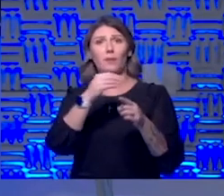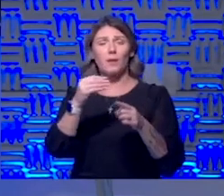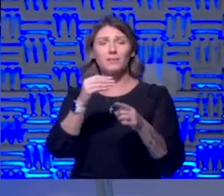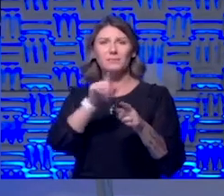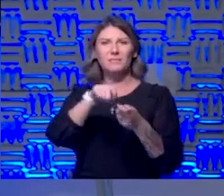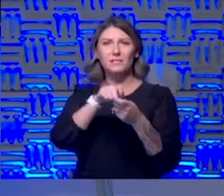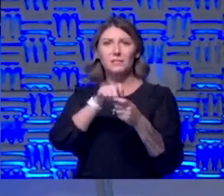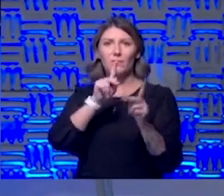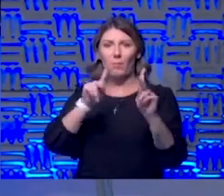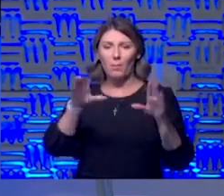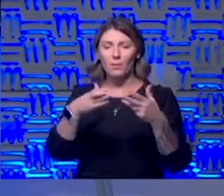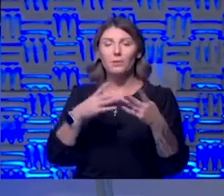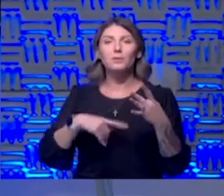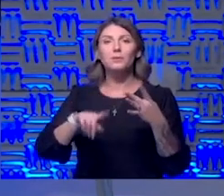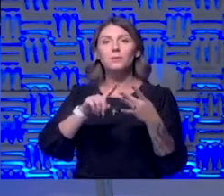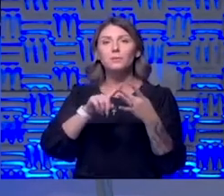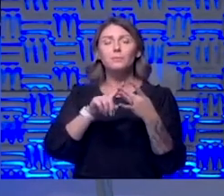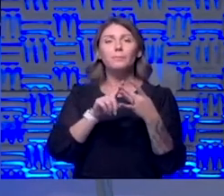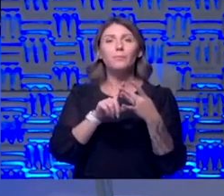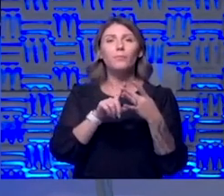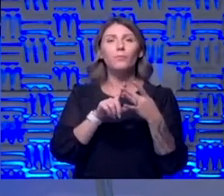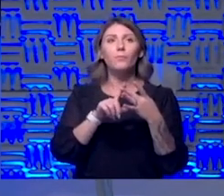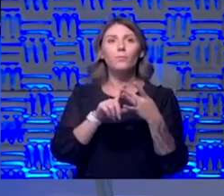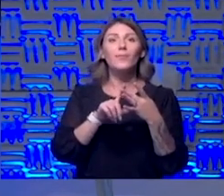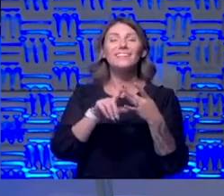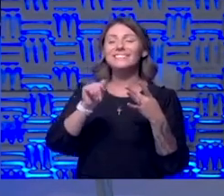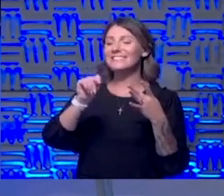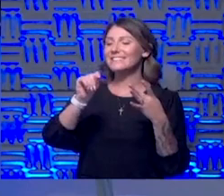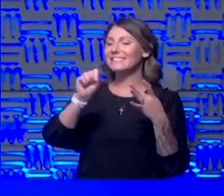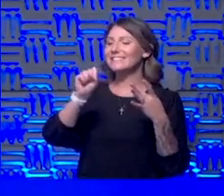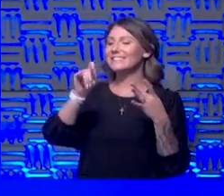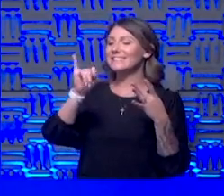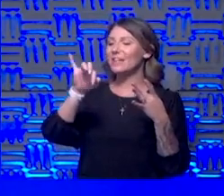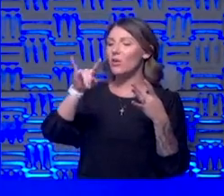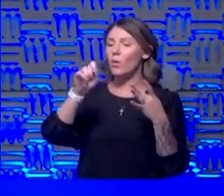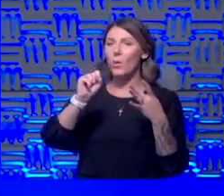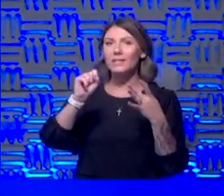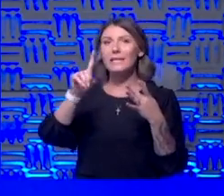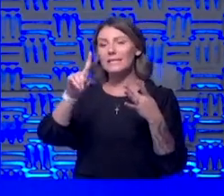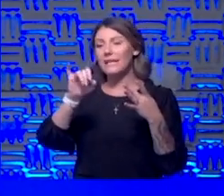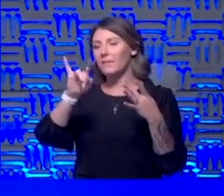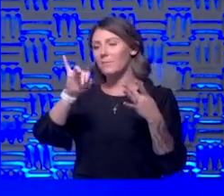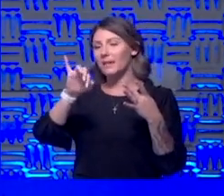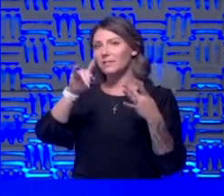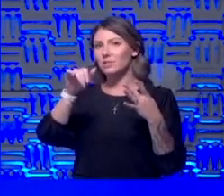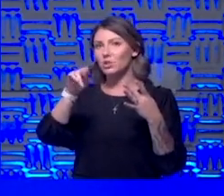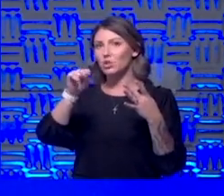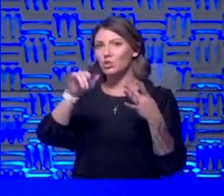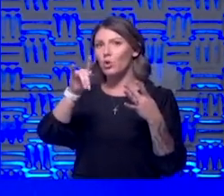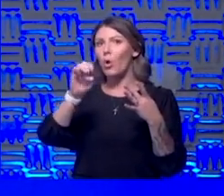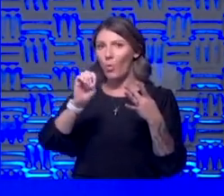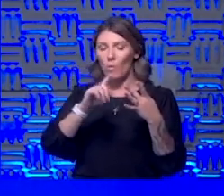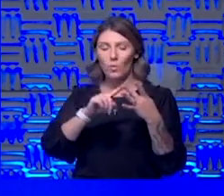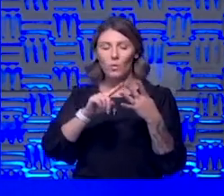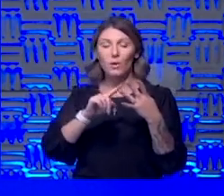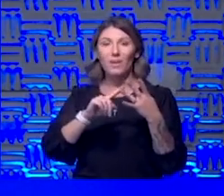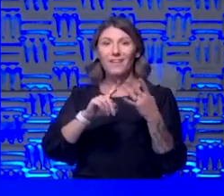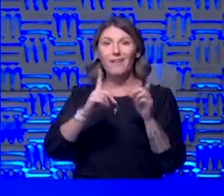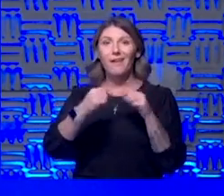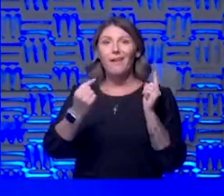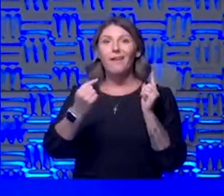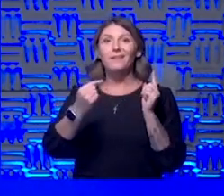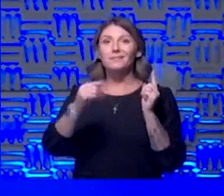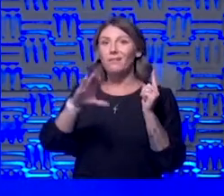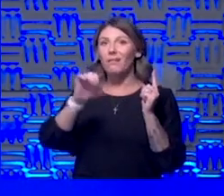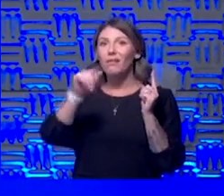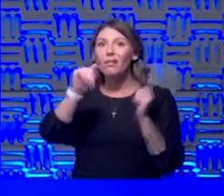populations obviously we have steroids dexamethasone is the specific one anticoagulation which